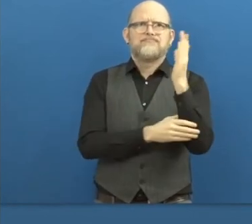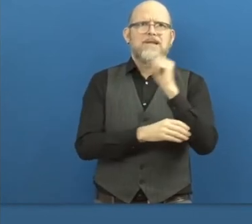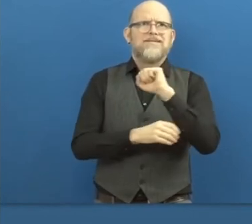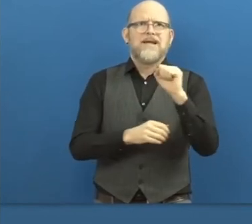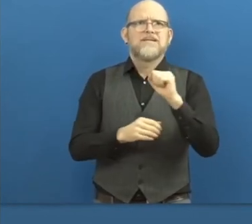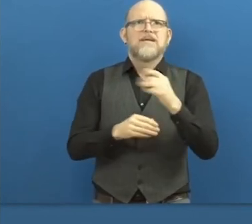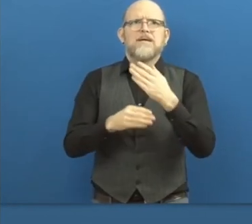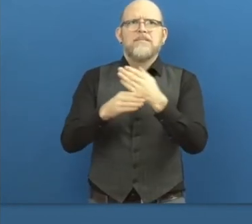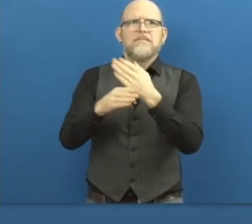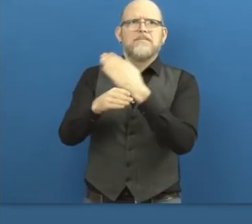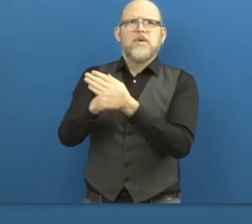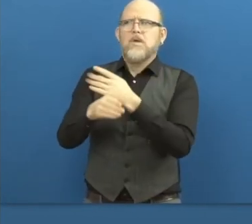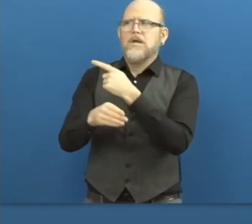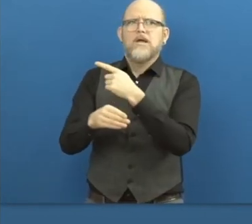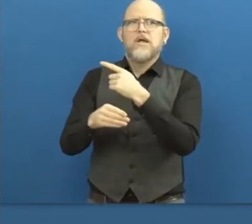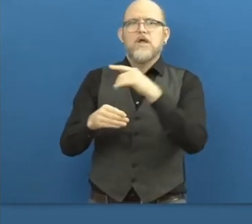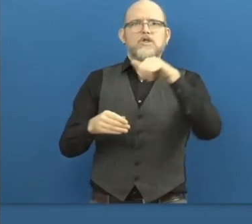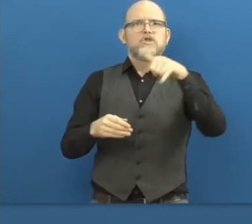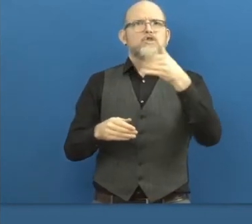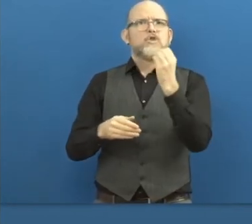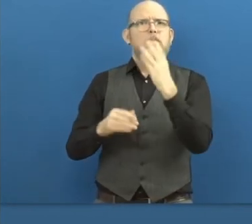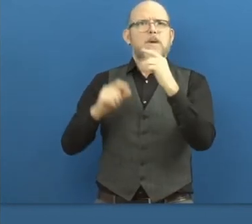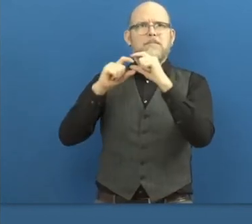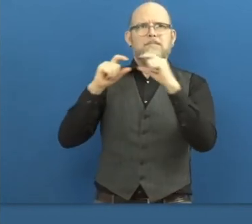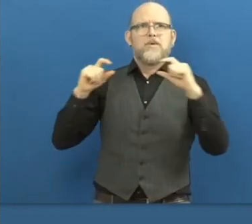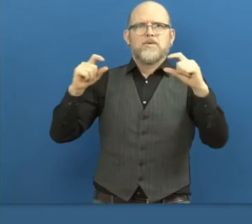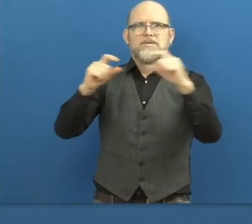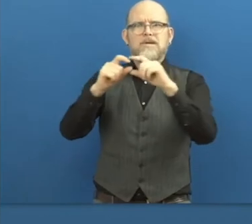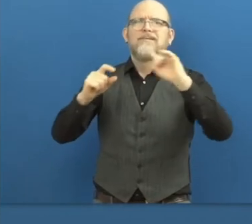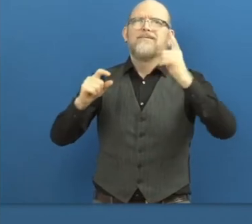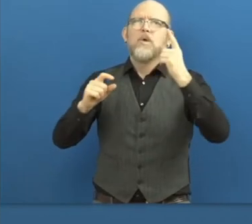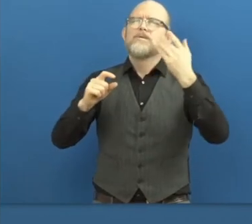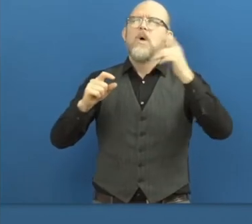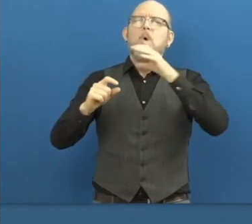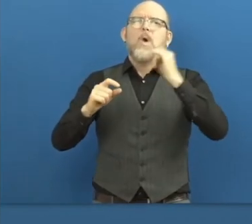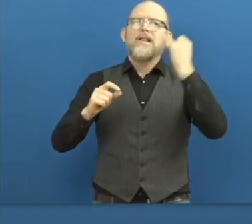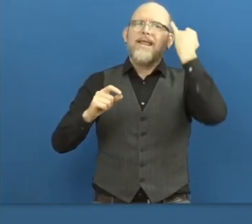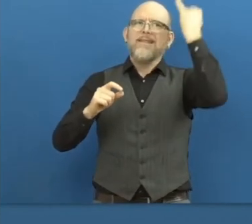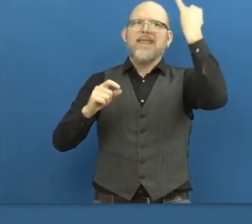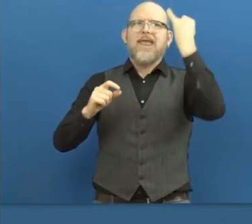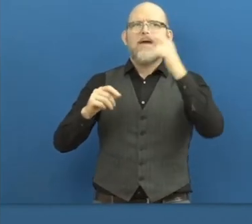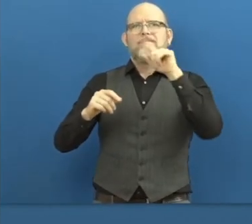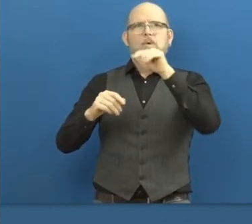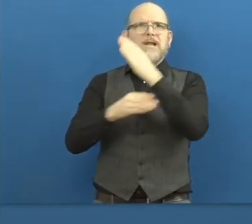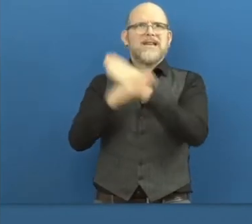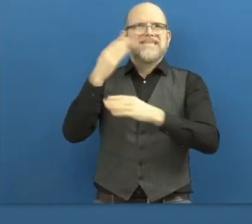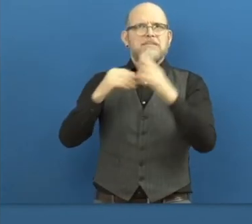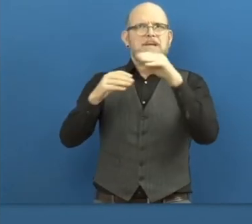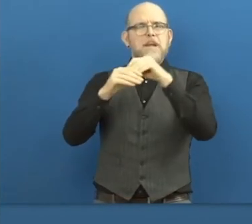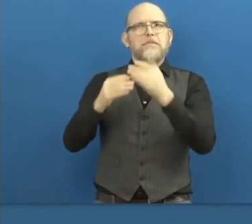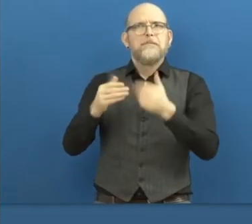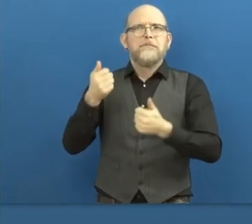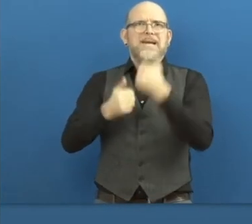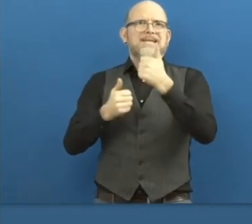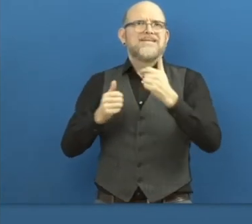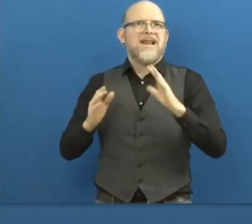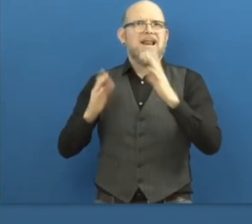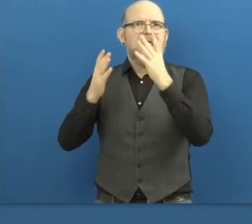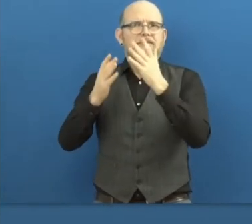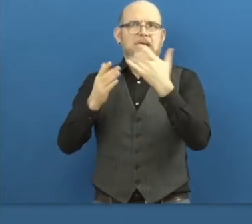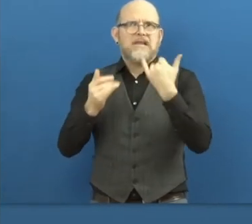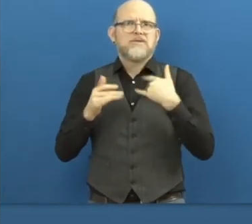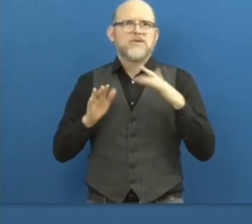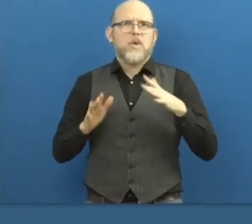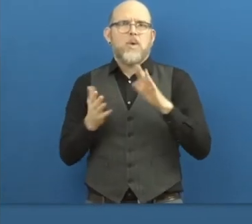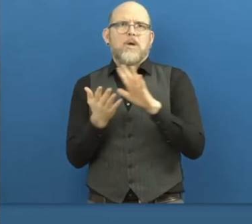which was our oldest idea of how to improve the lives of people with disabilities. But at the moment and over years, we have developed into a